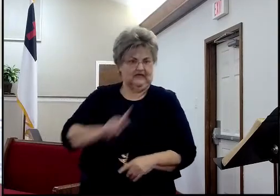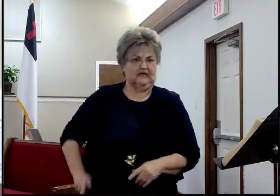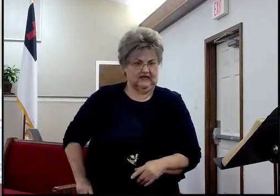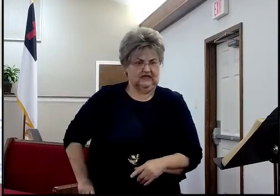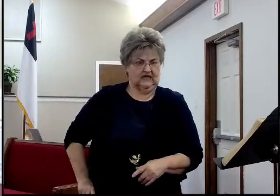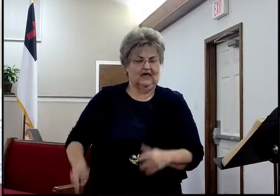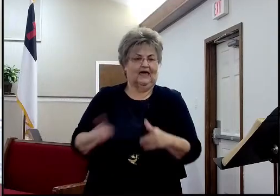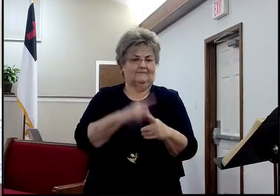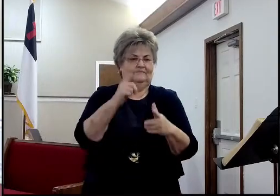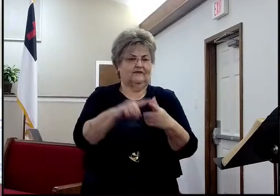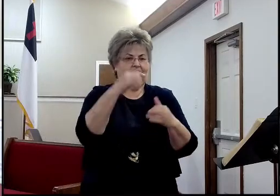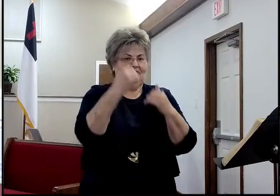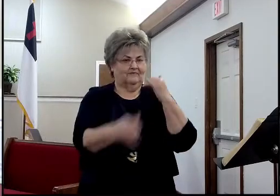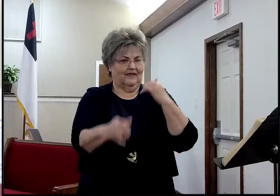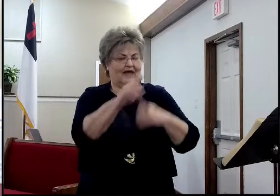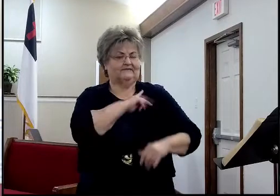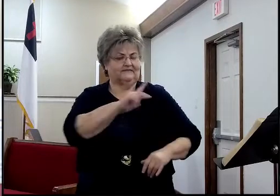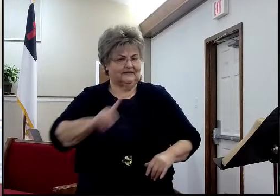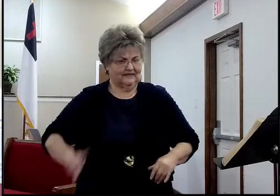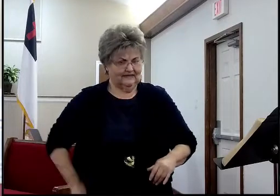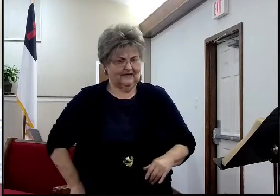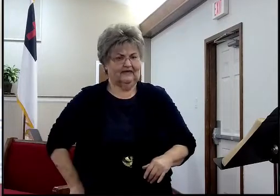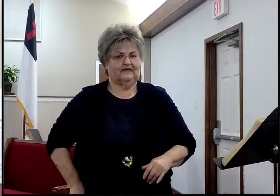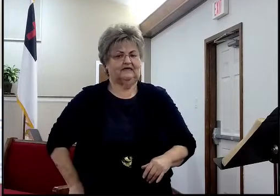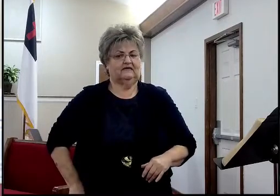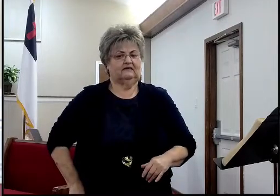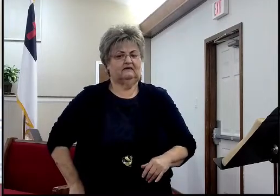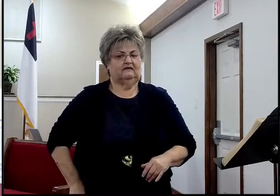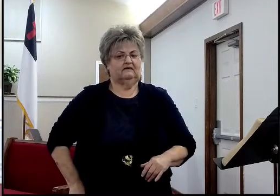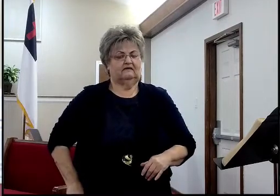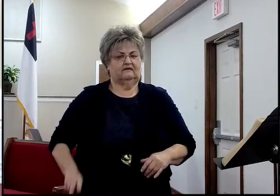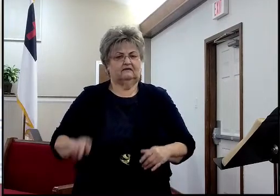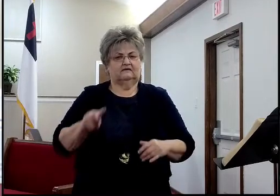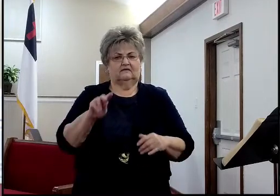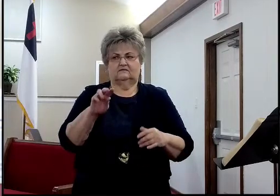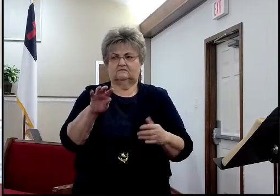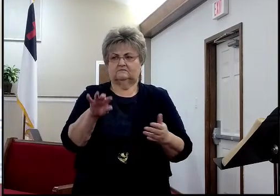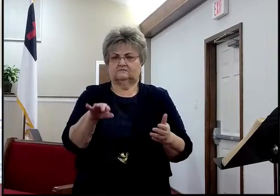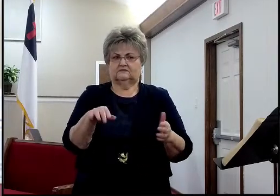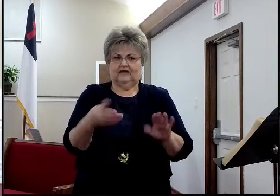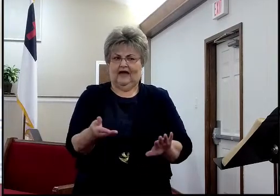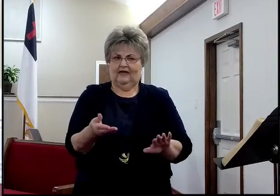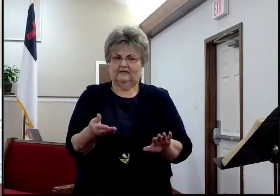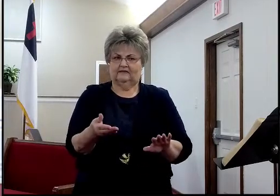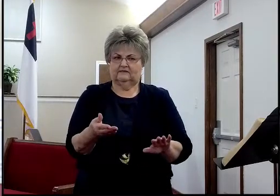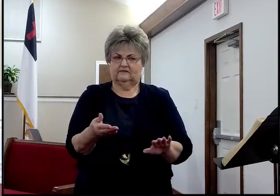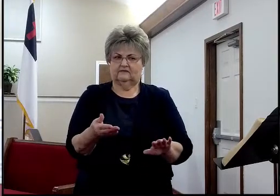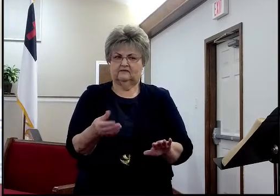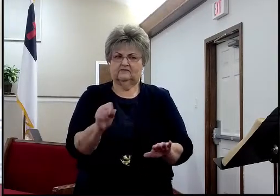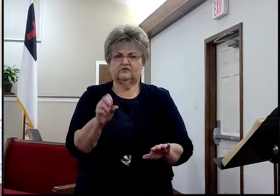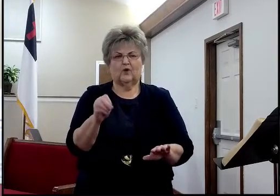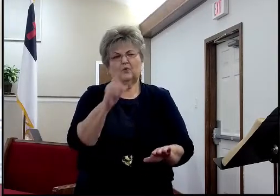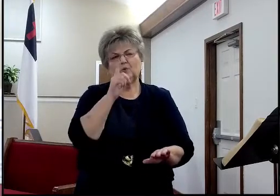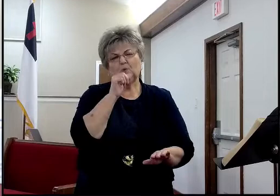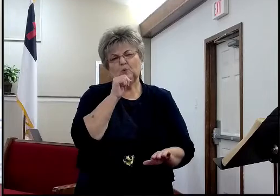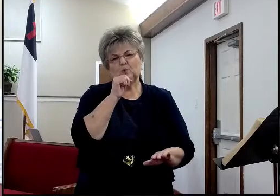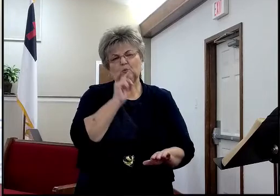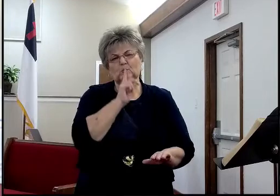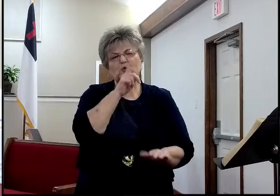Now, that establishes a broken line, right? But, who's the real king of Israel? Jehoiakim.